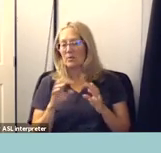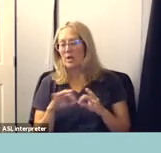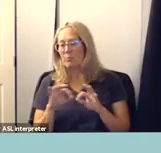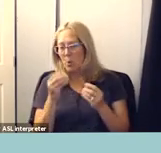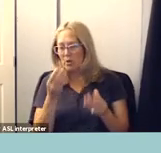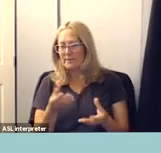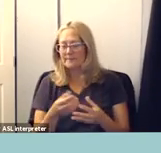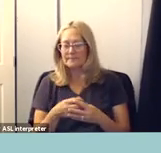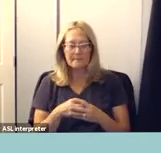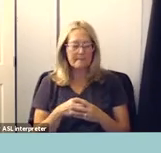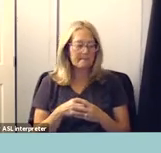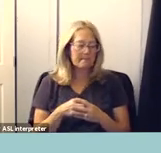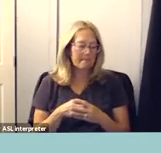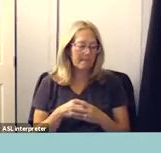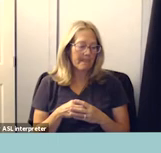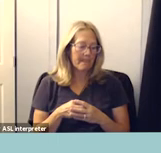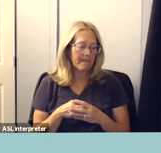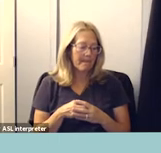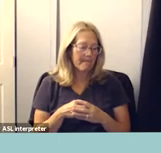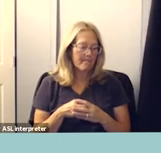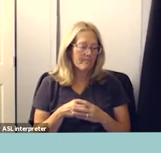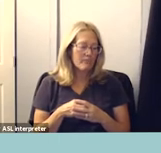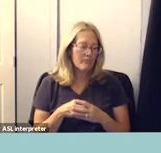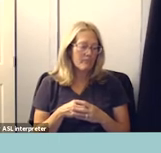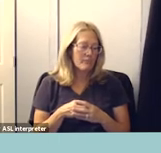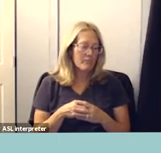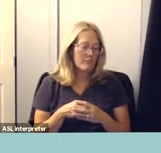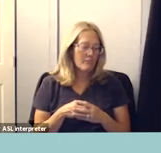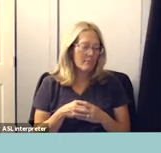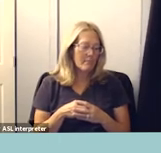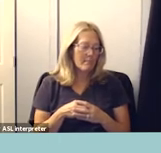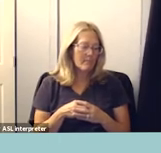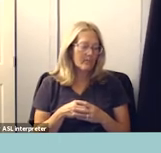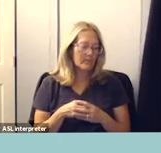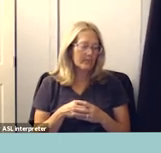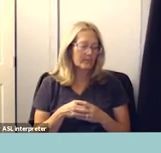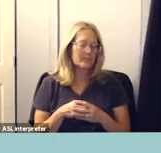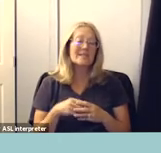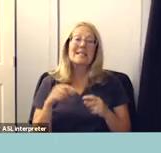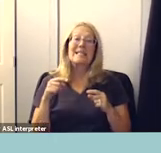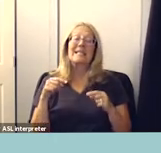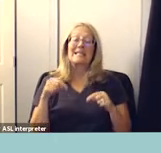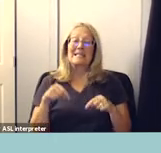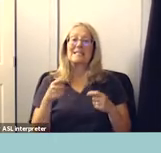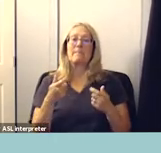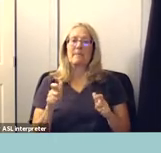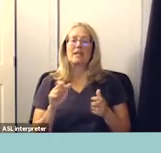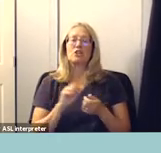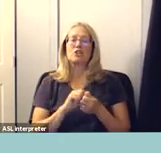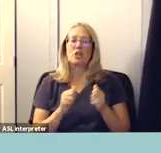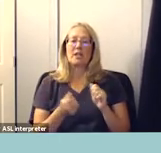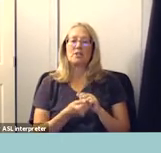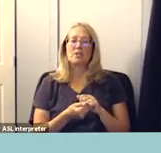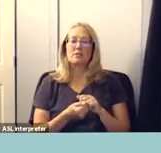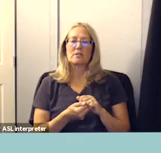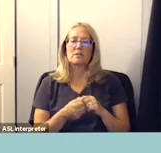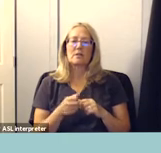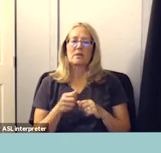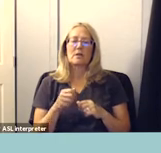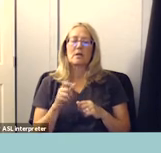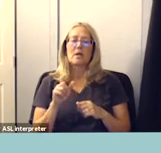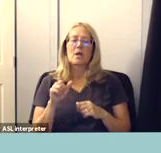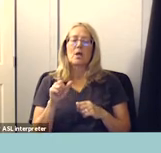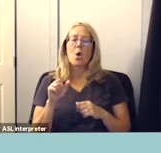and this is um this is going to be the biggest change and it is that you may only